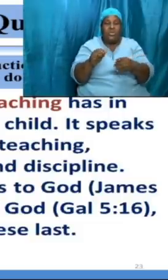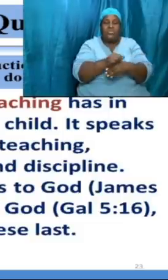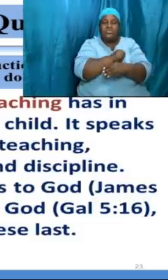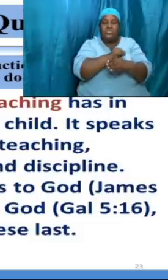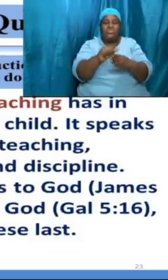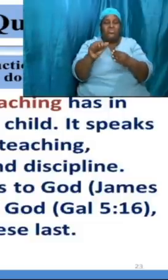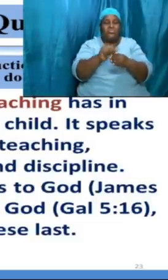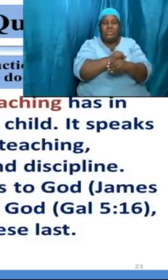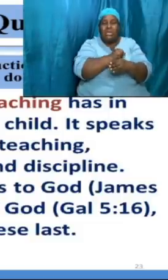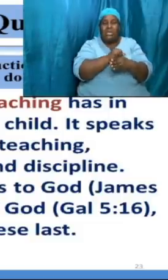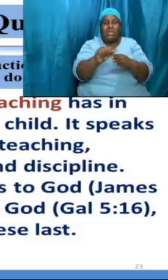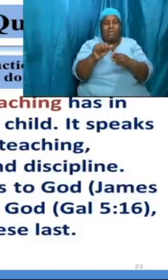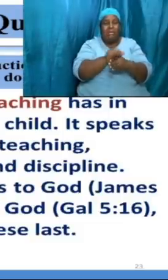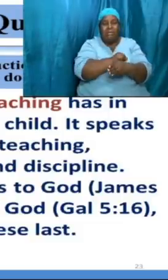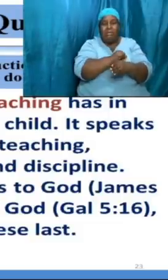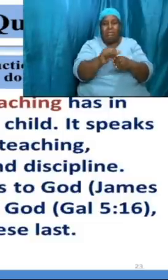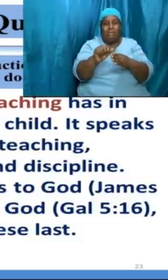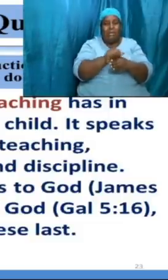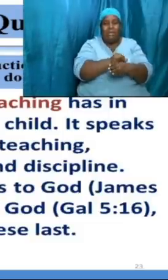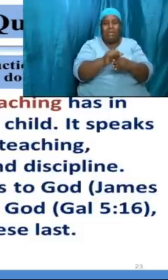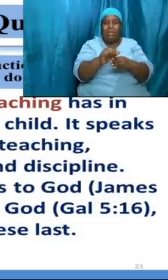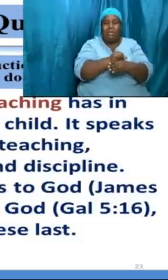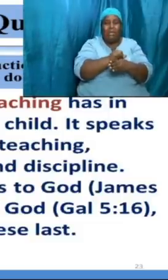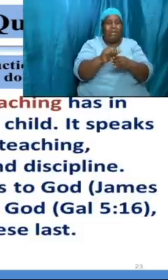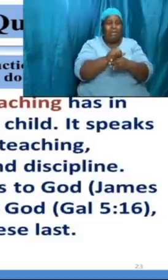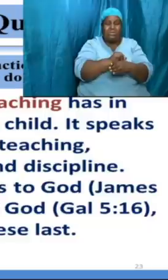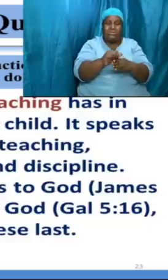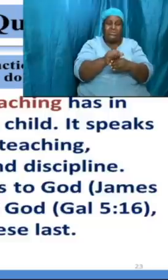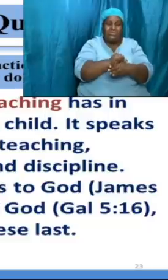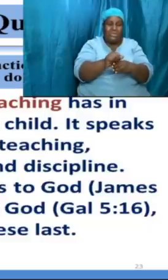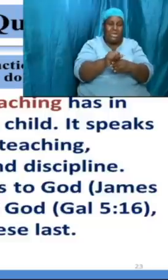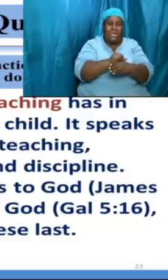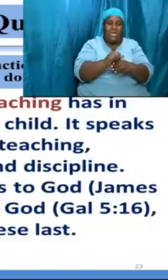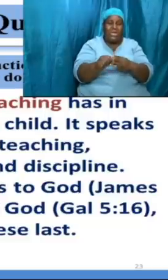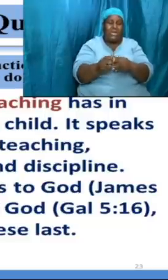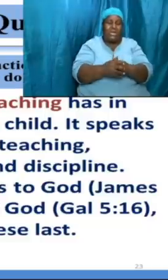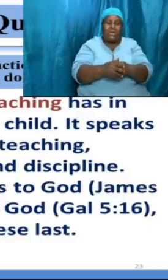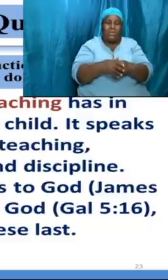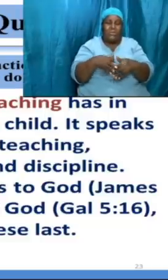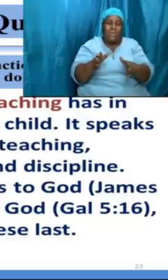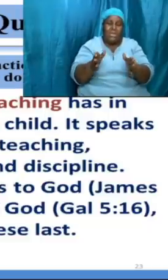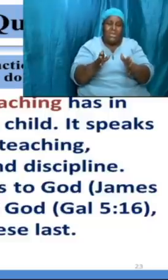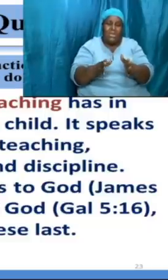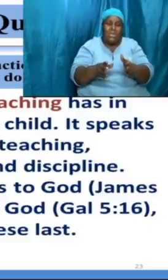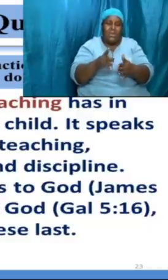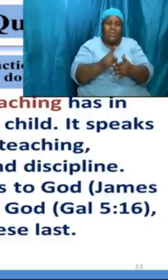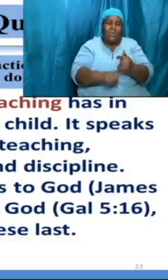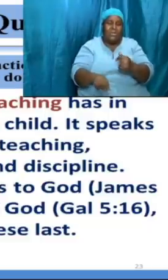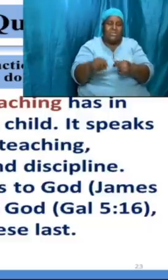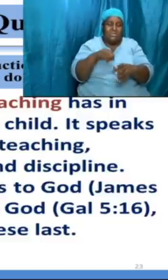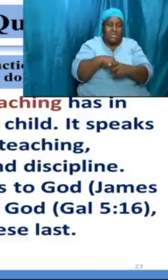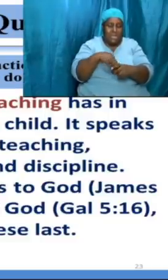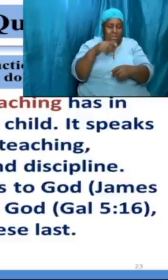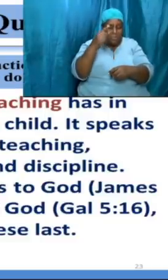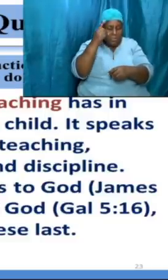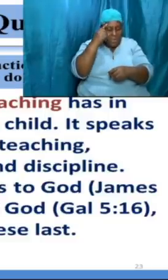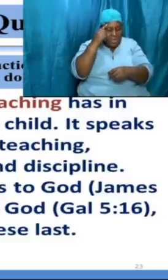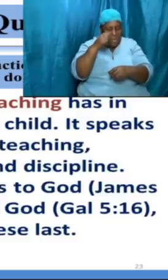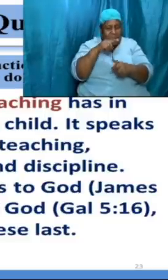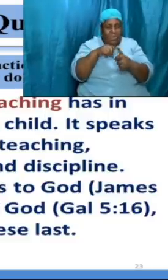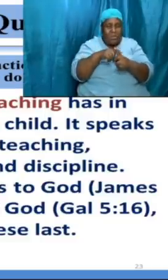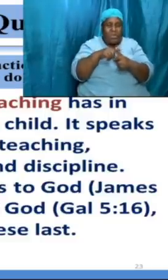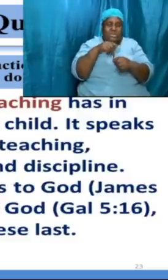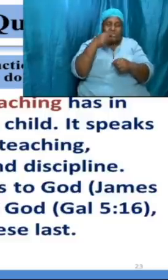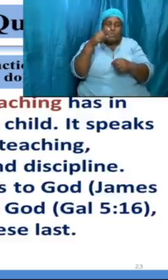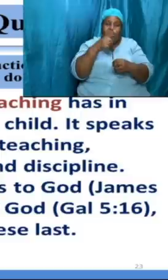a part of right what is in mind when we are talking about teaching is for